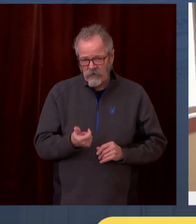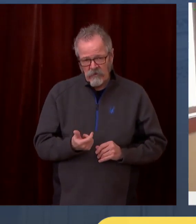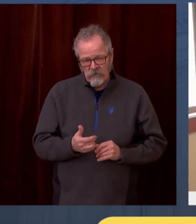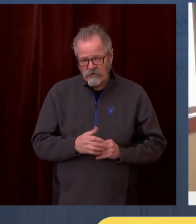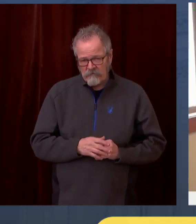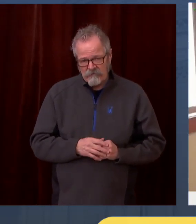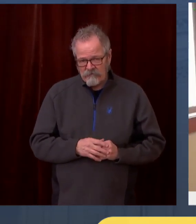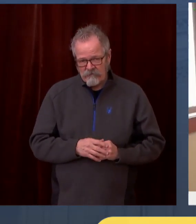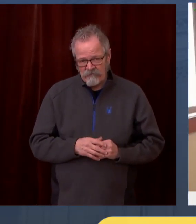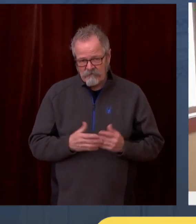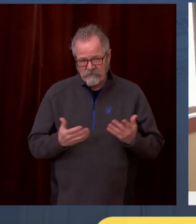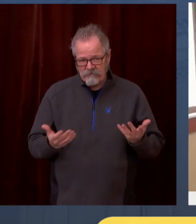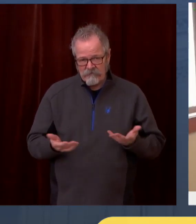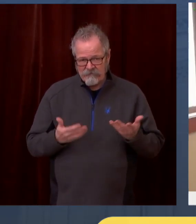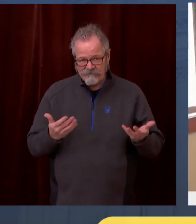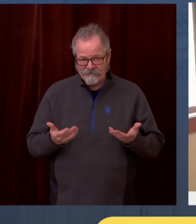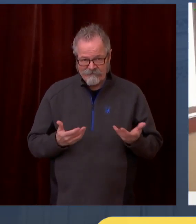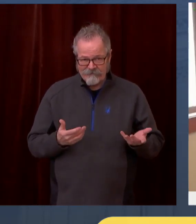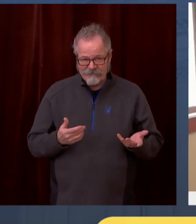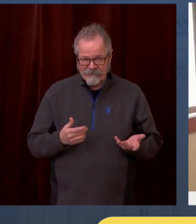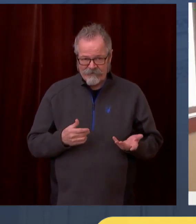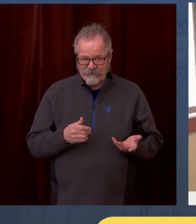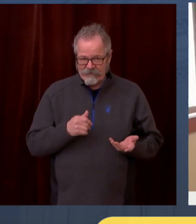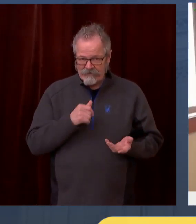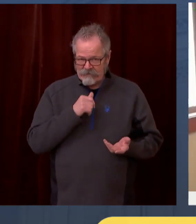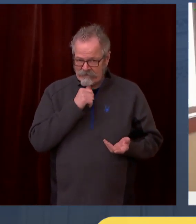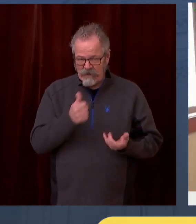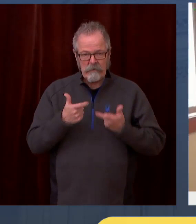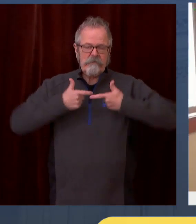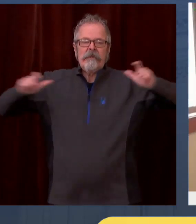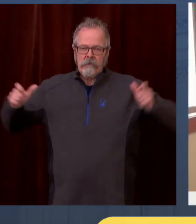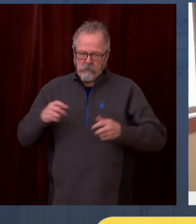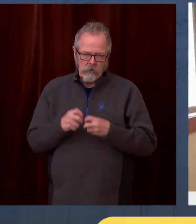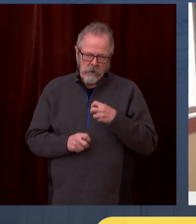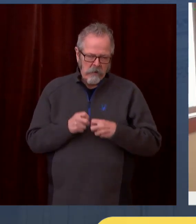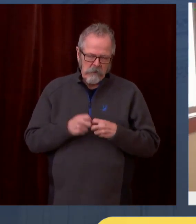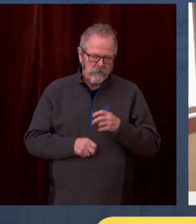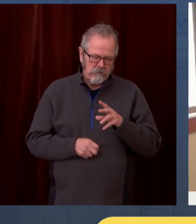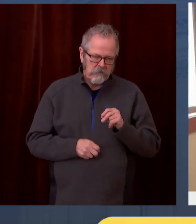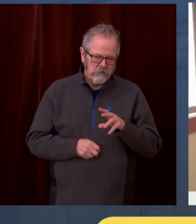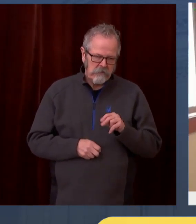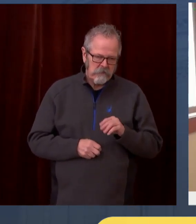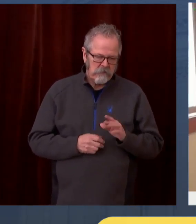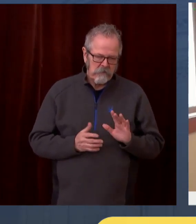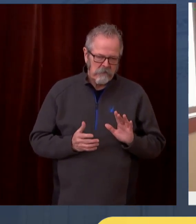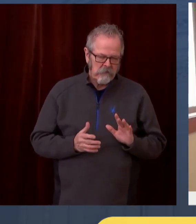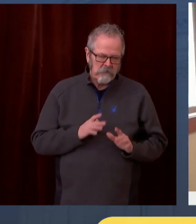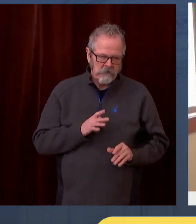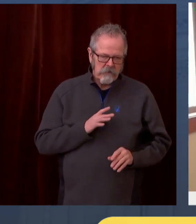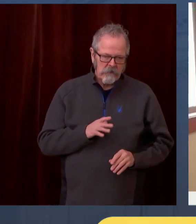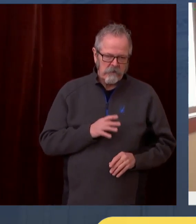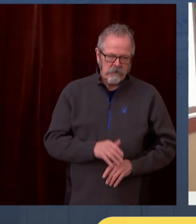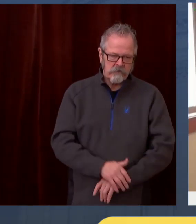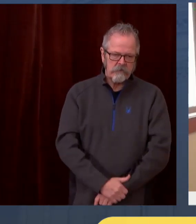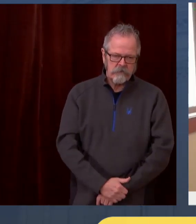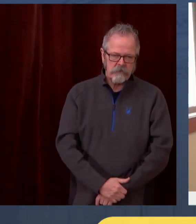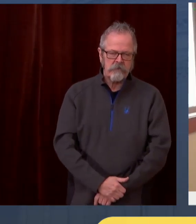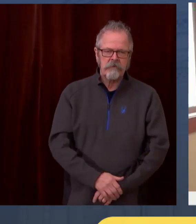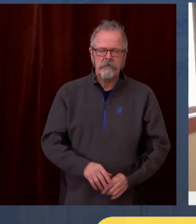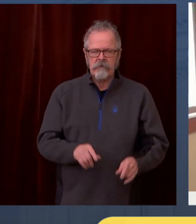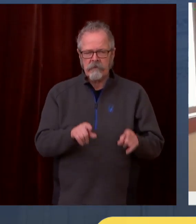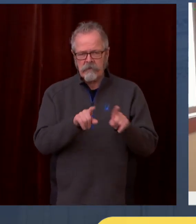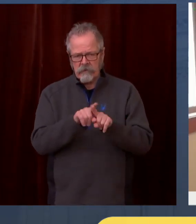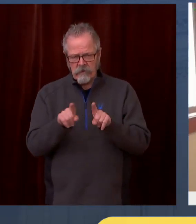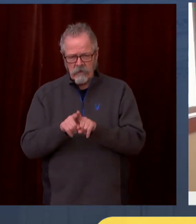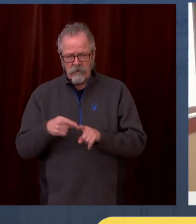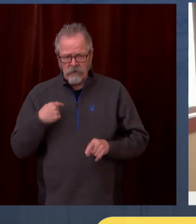have been supporting from all of the health care providers who are administering COVID vaccine and having plans for the exact situation you're